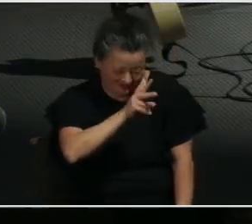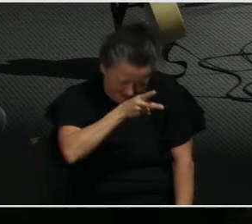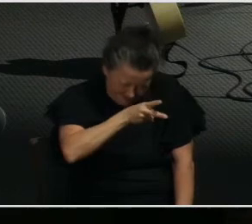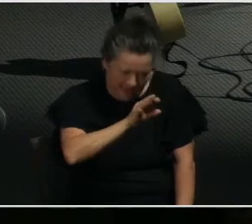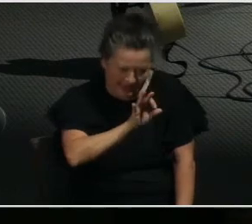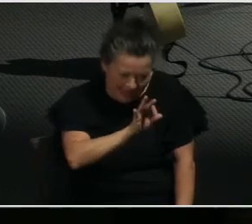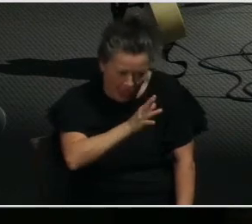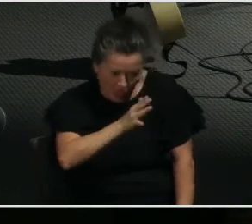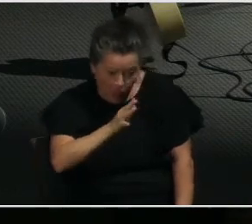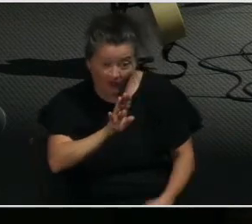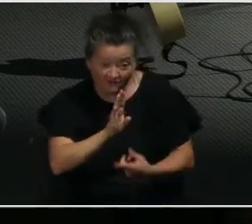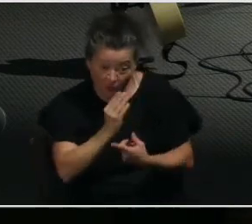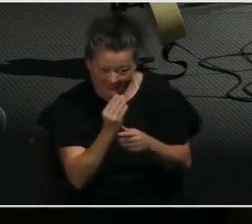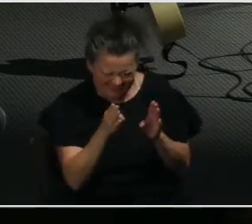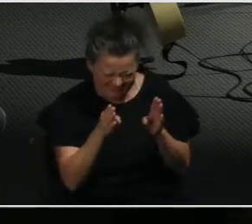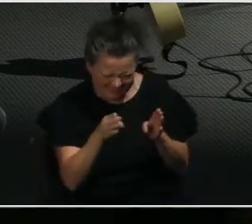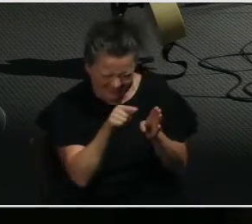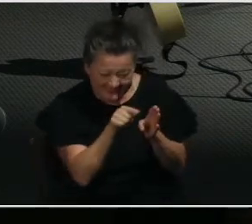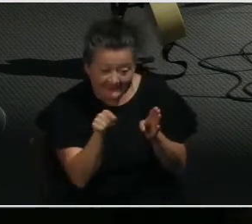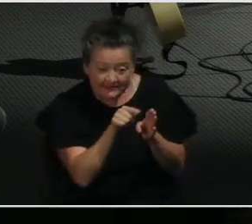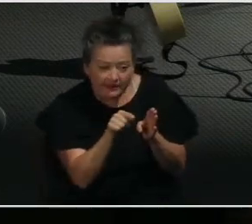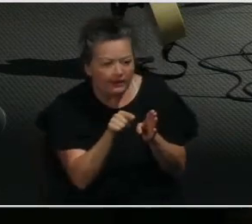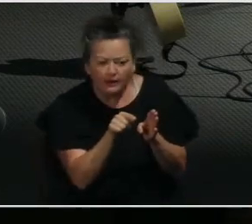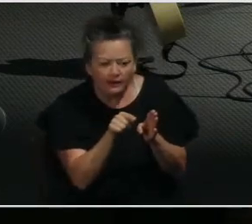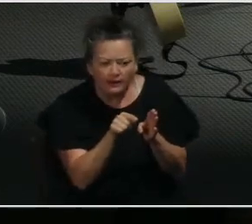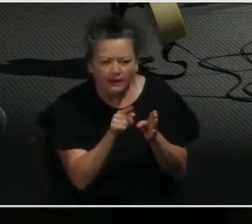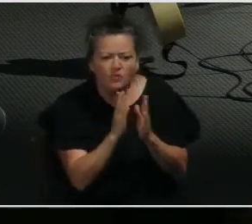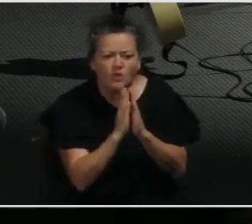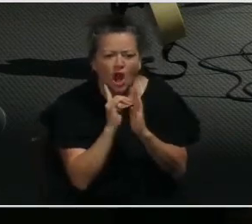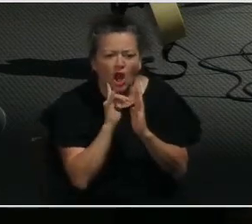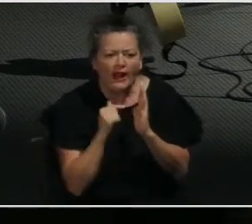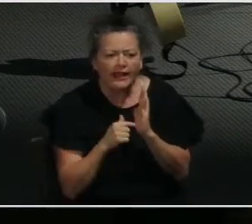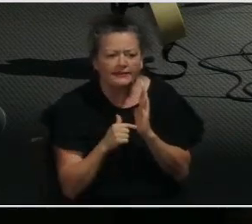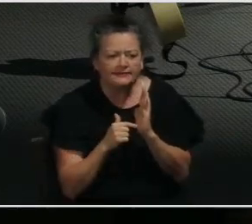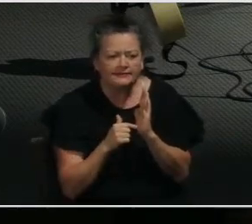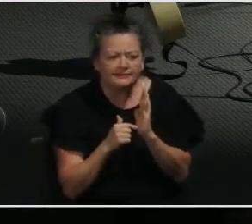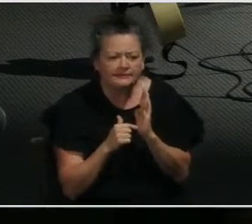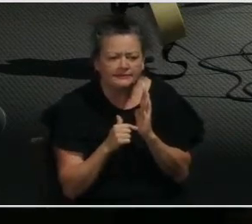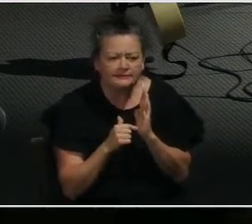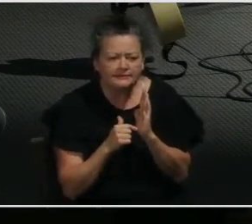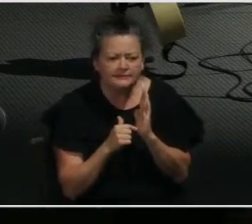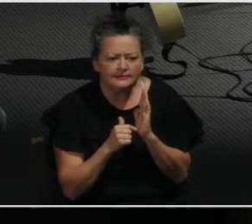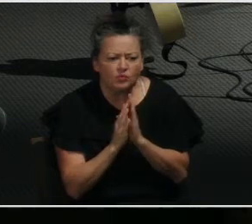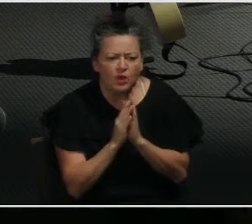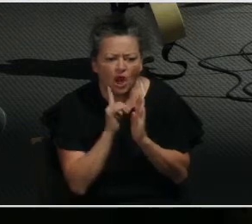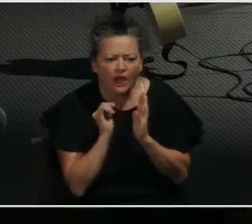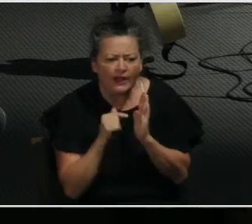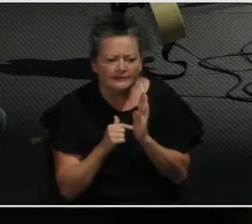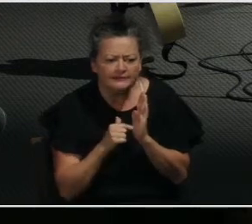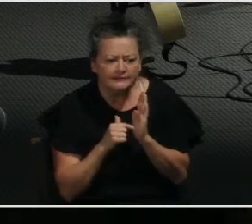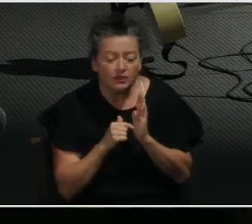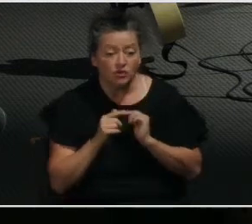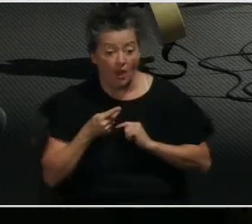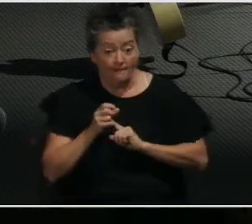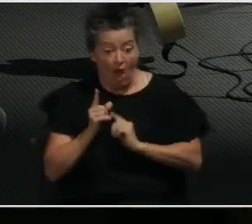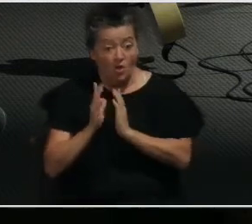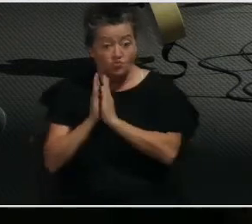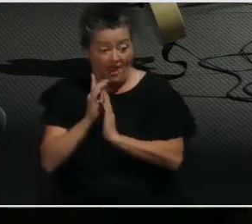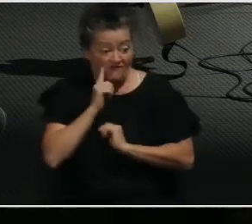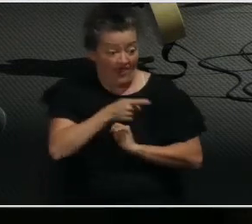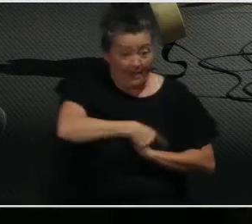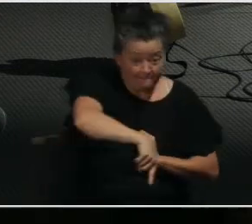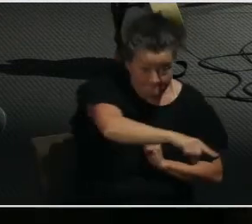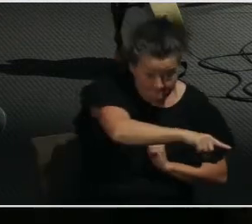to 14, he talks about what he prays for the Colossians. And here we find the prayer